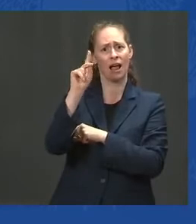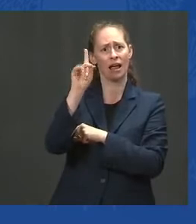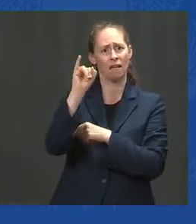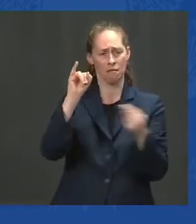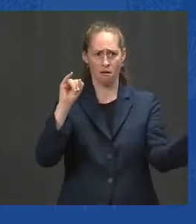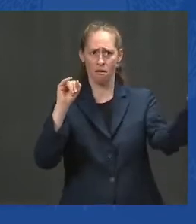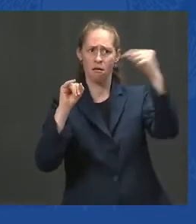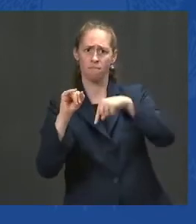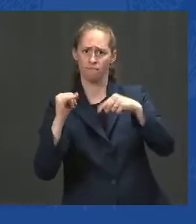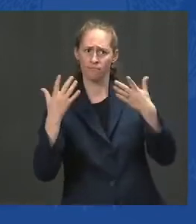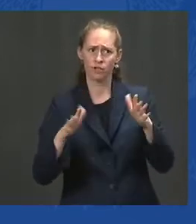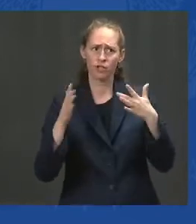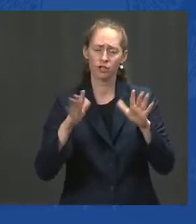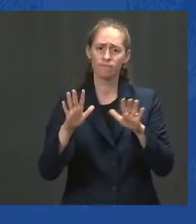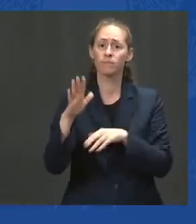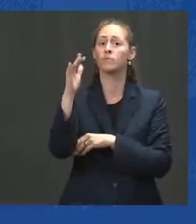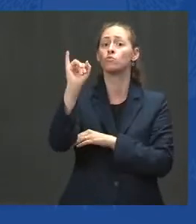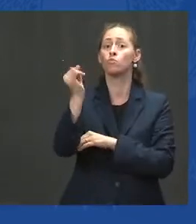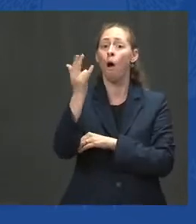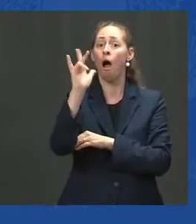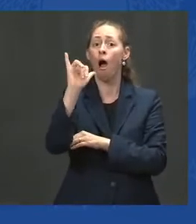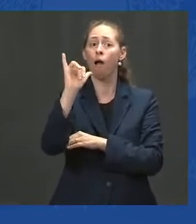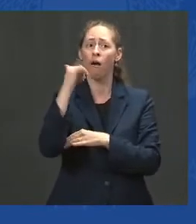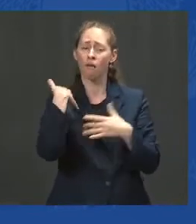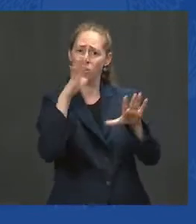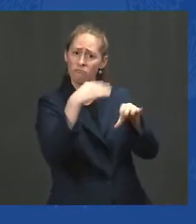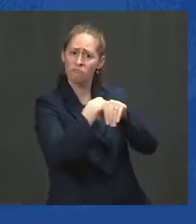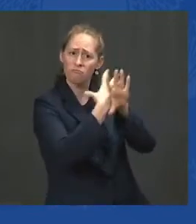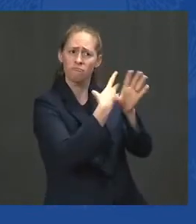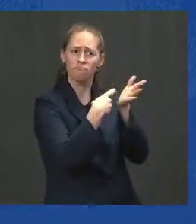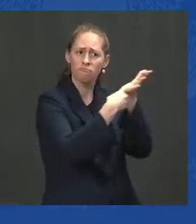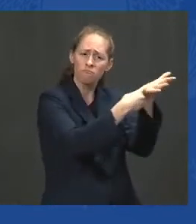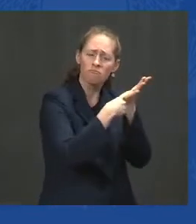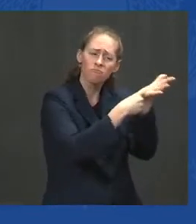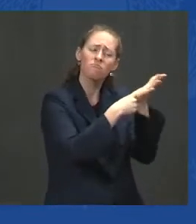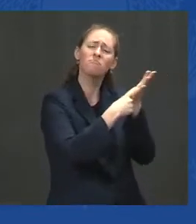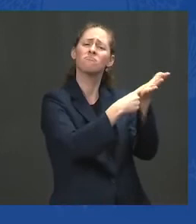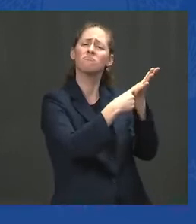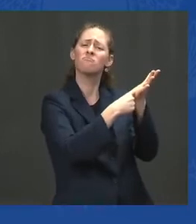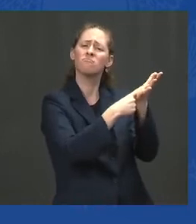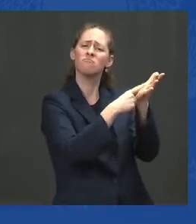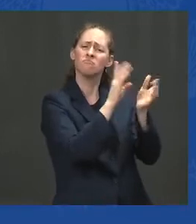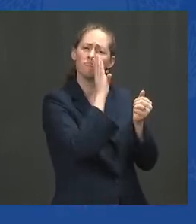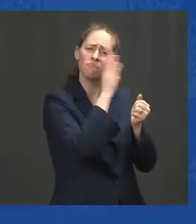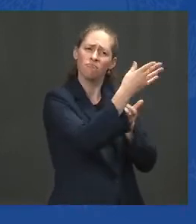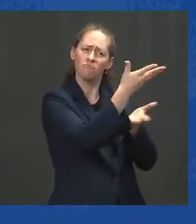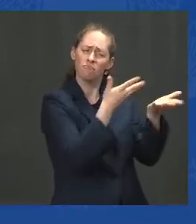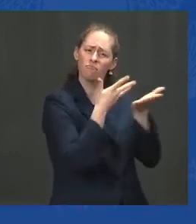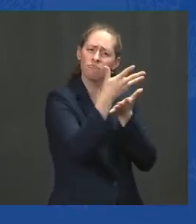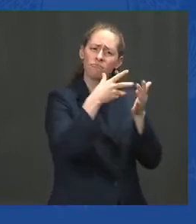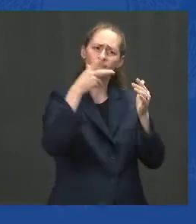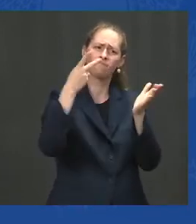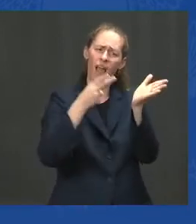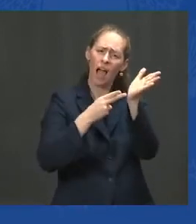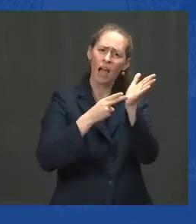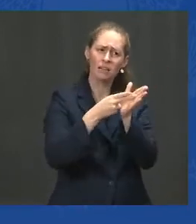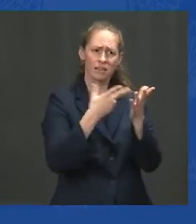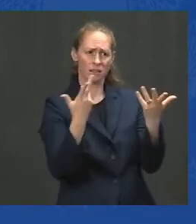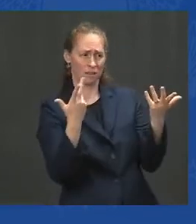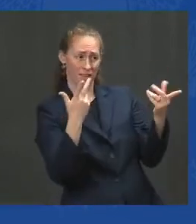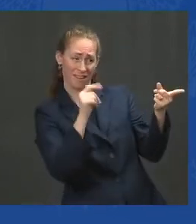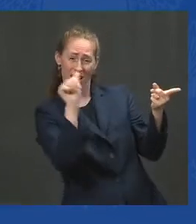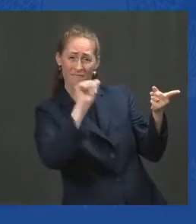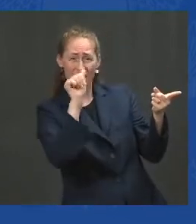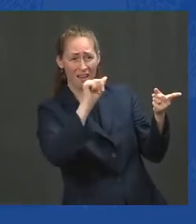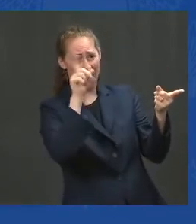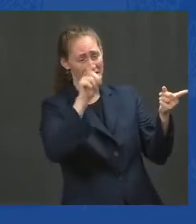in July, we had very frank conversations. We talked about how Afghanistan should prepare to fight their civil